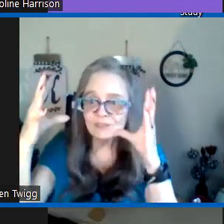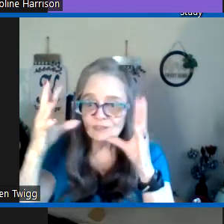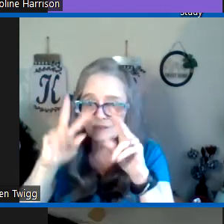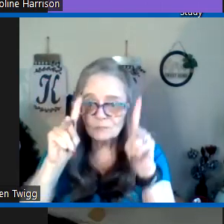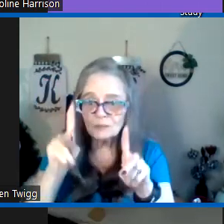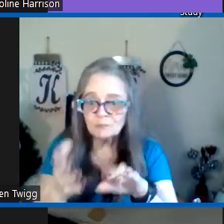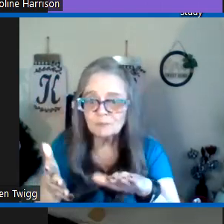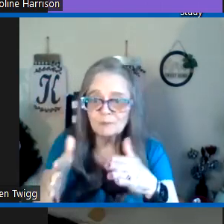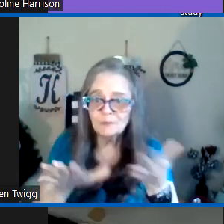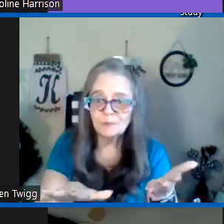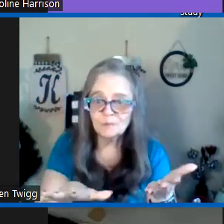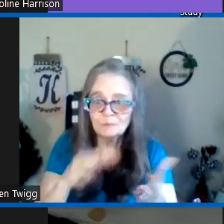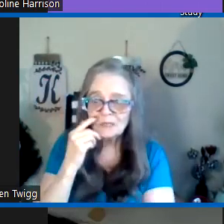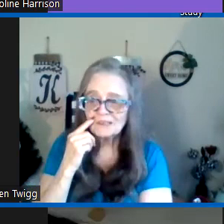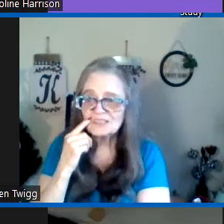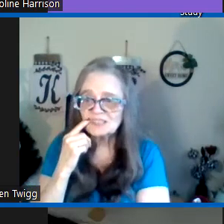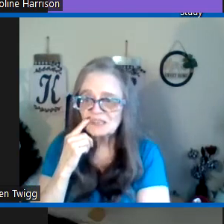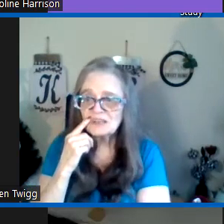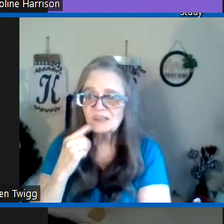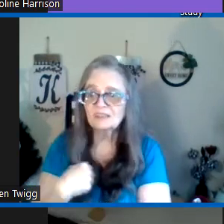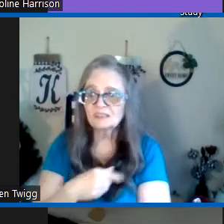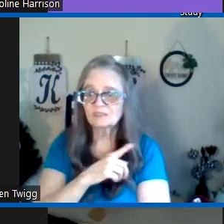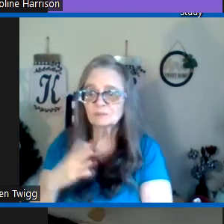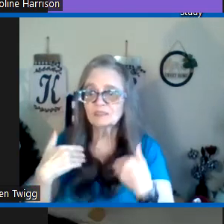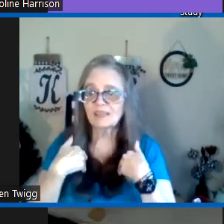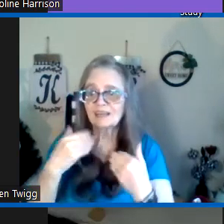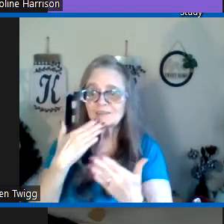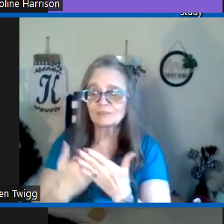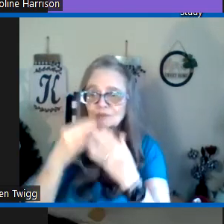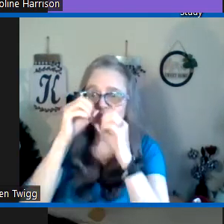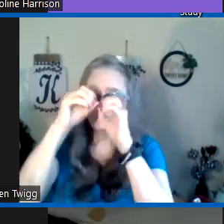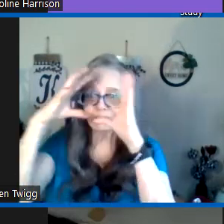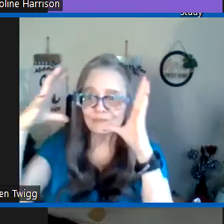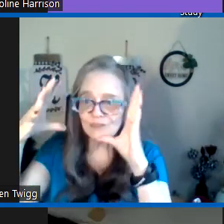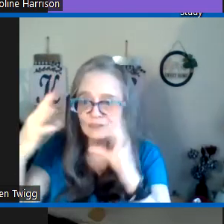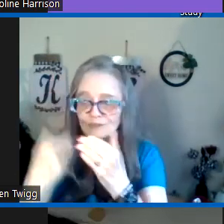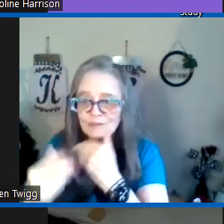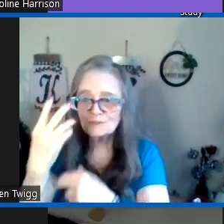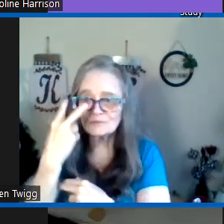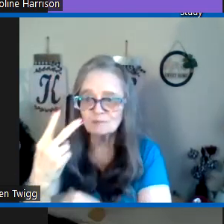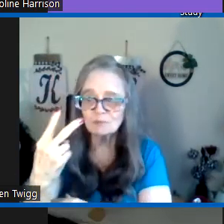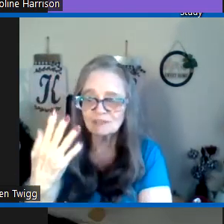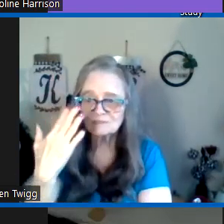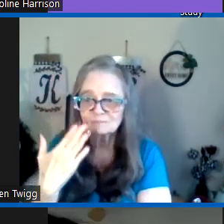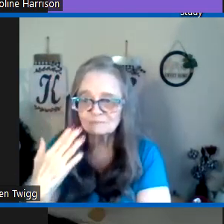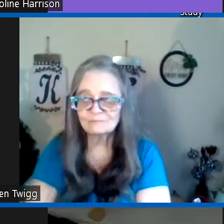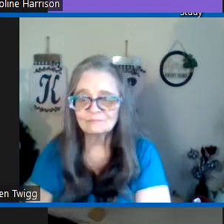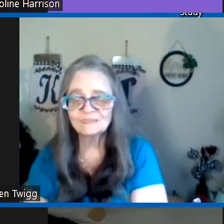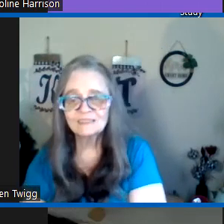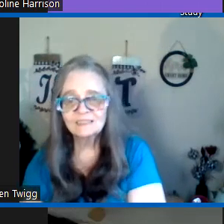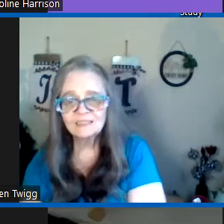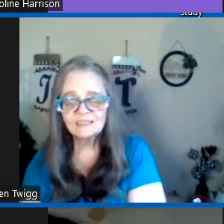vision the people perish do we do have good vision this morning